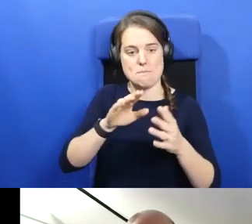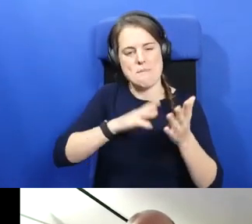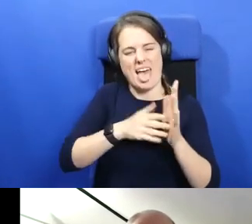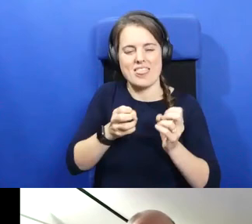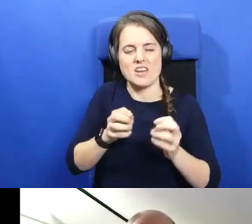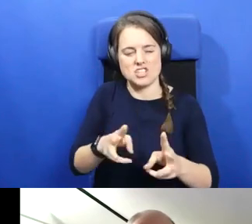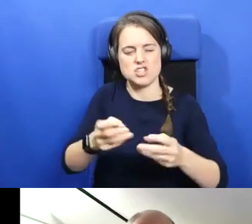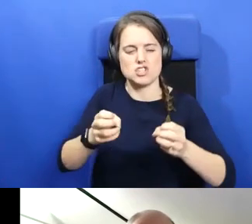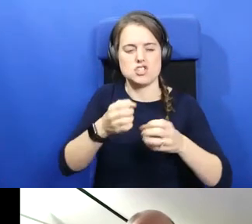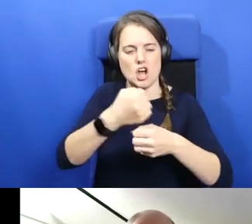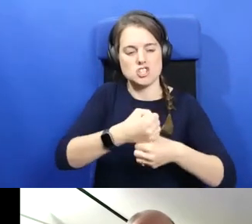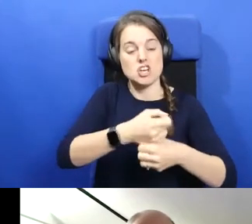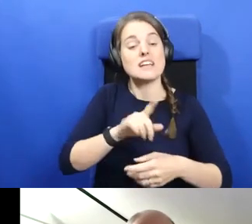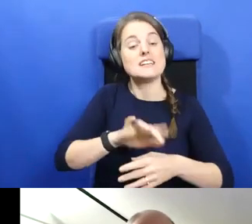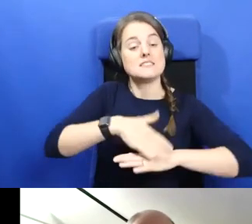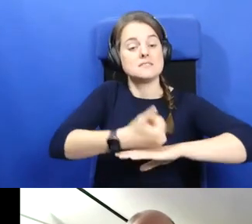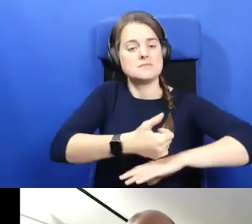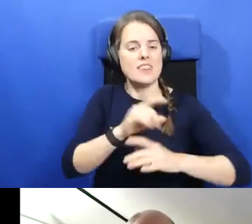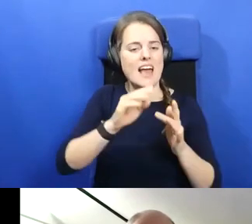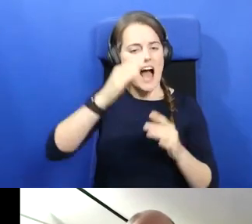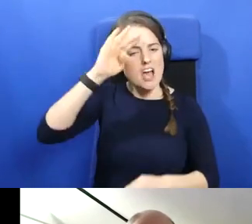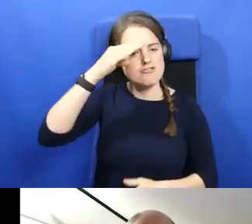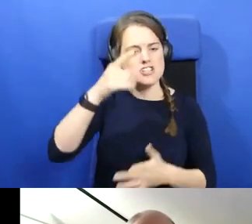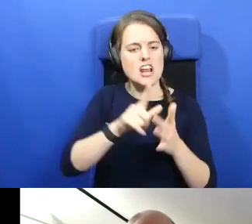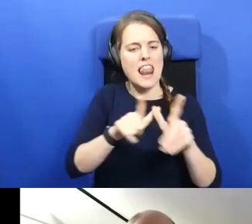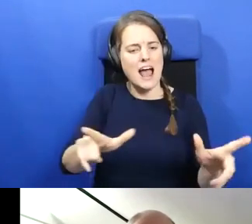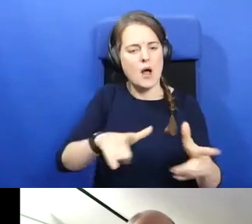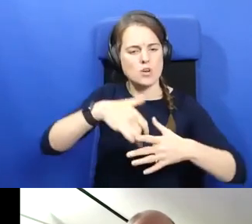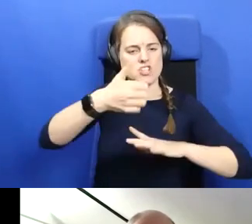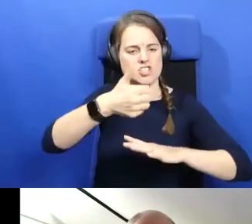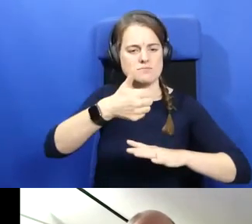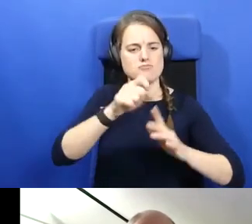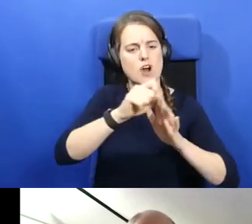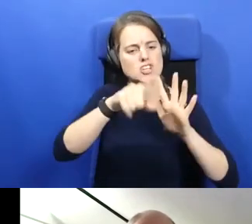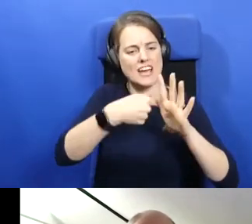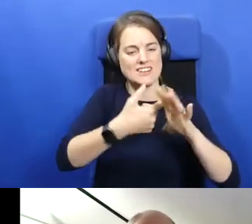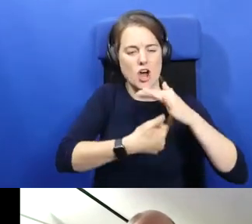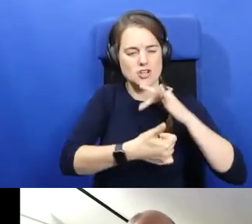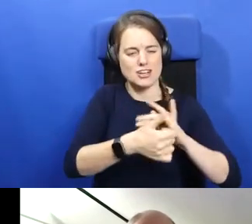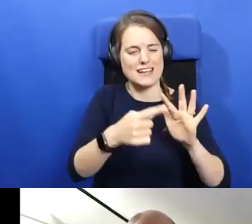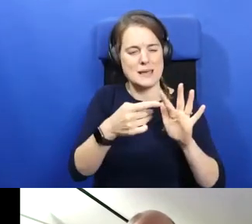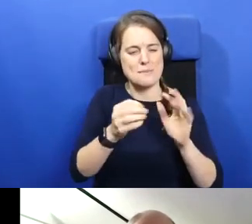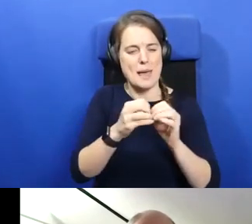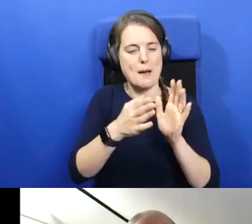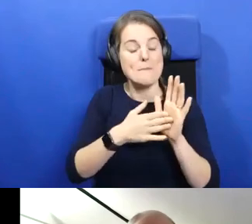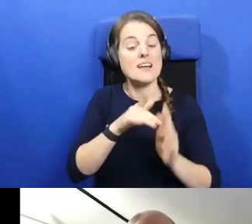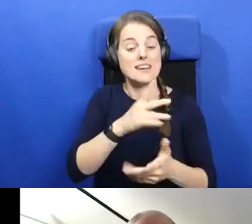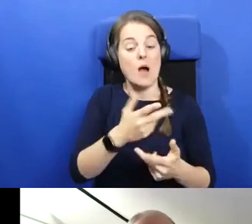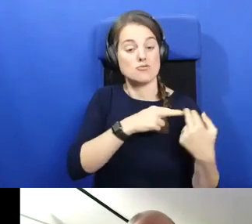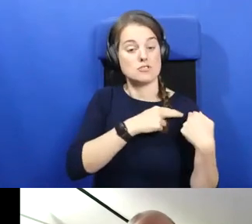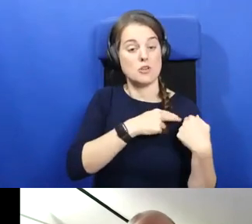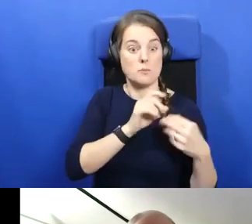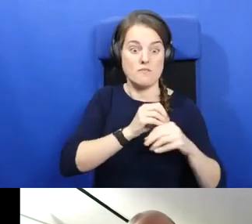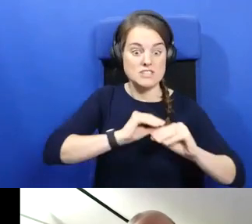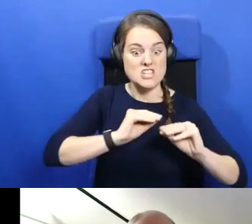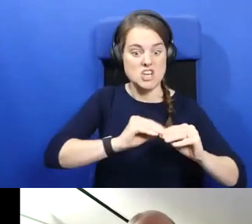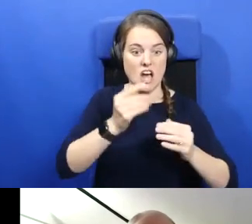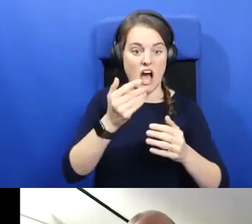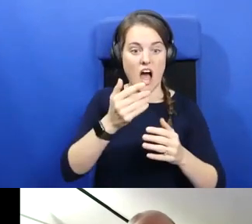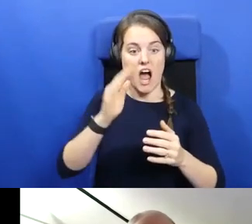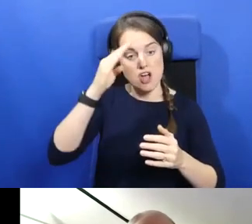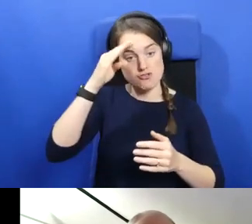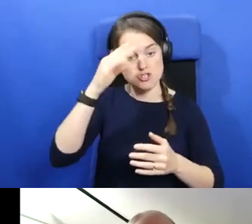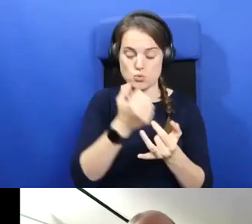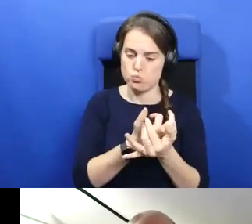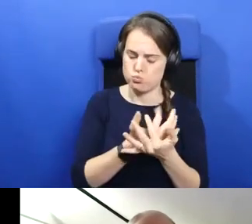with, the Irish language project under the auspices of the mission and which is now responsible for teaching Irish to hundreds of adults. She has